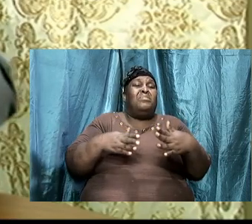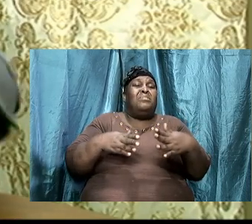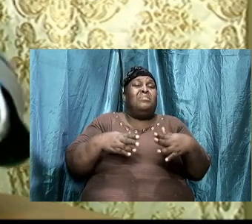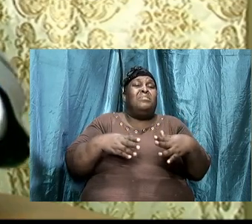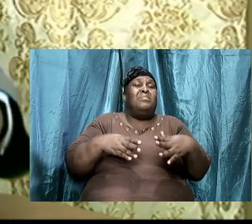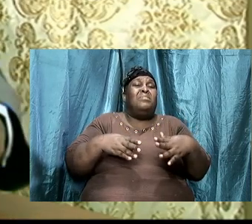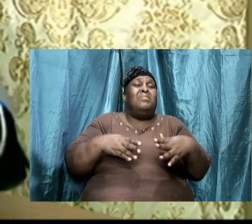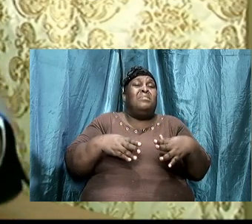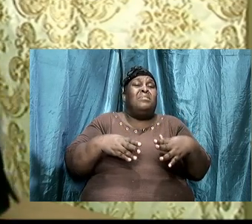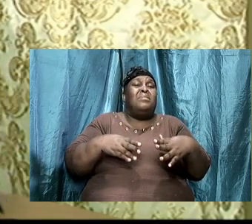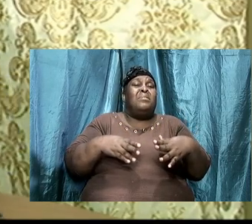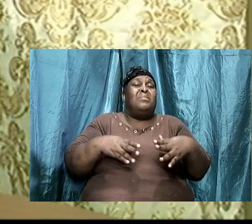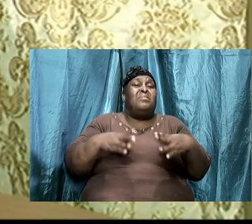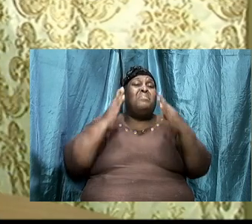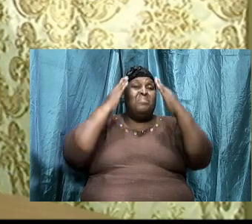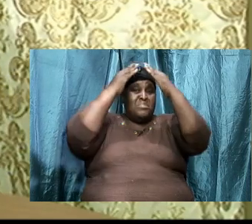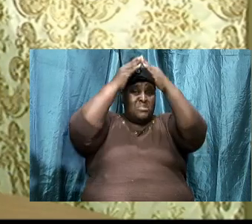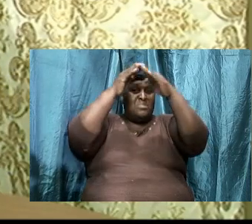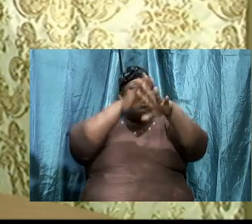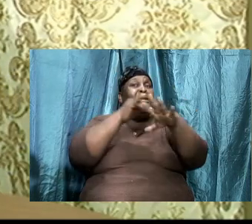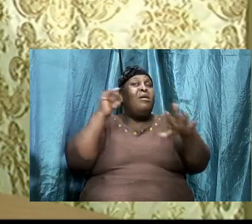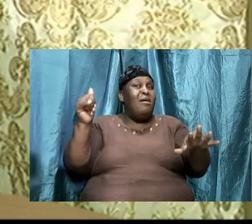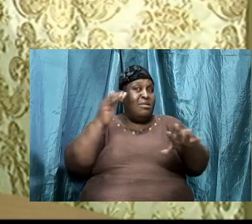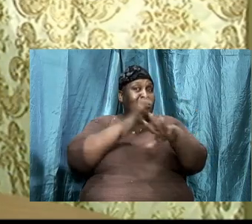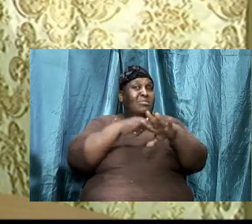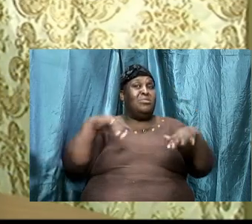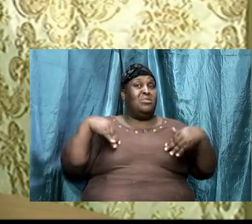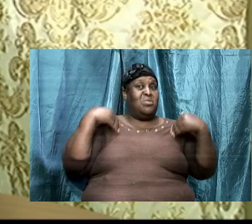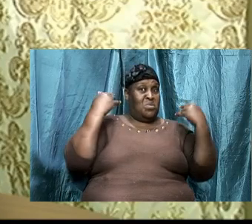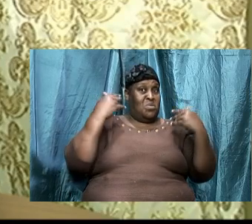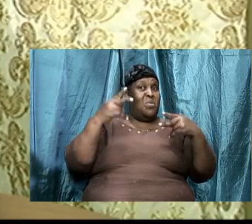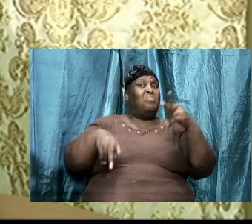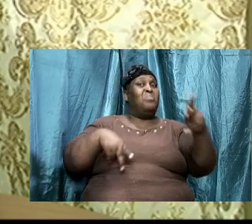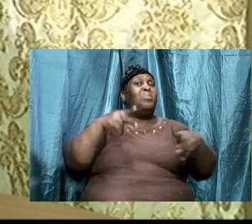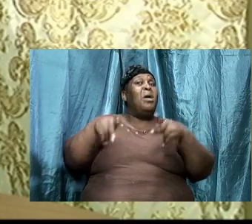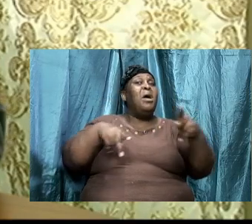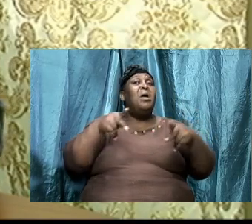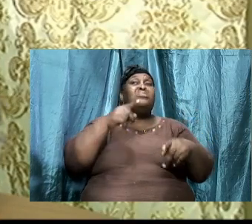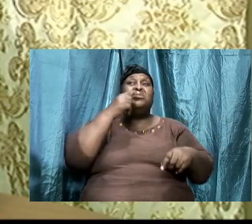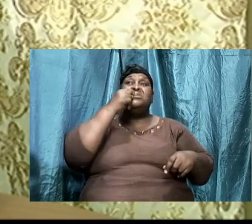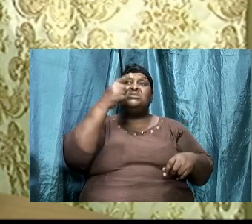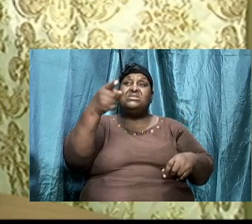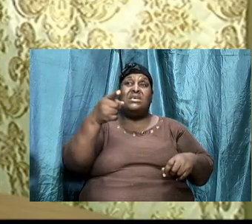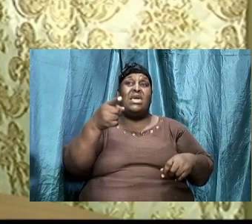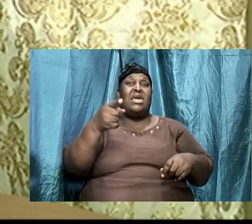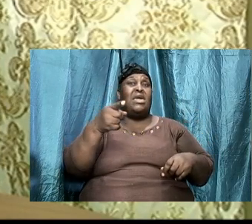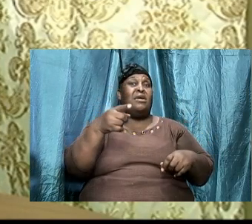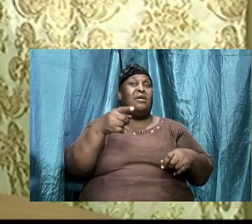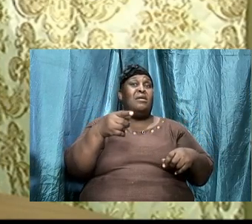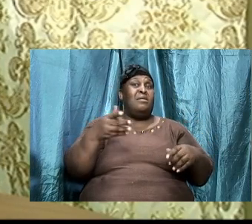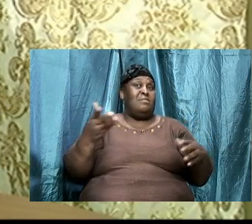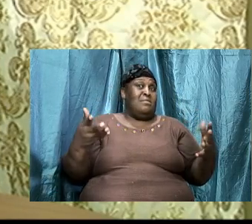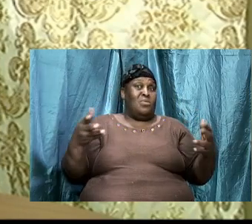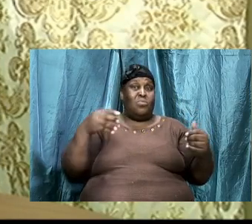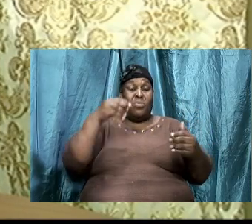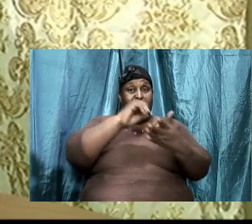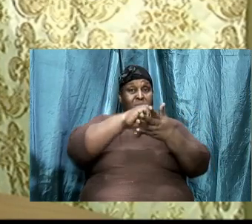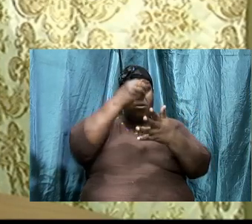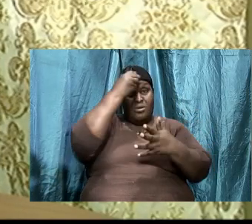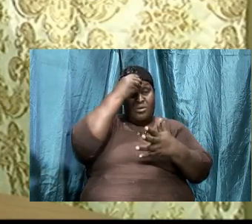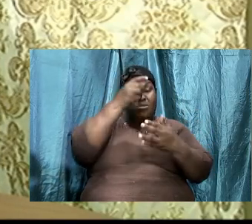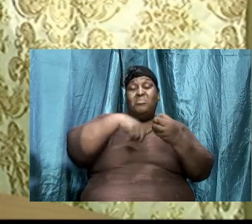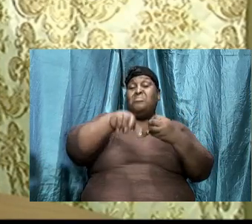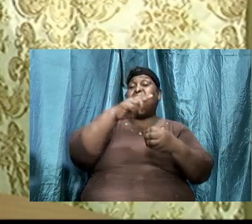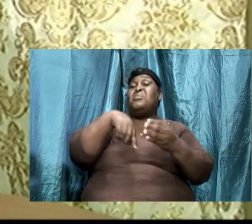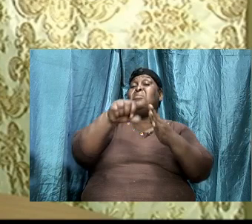these young people to exhort or to just say what they learn about the scripture. And that